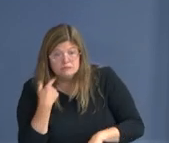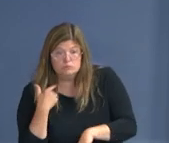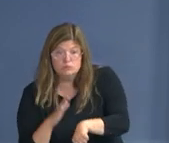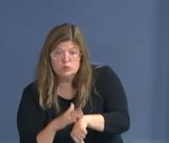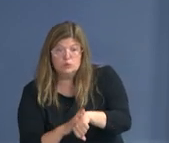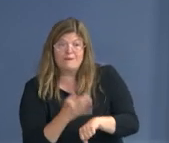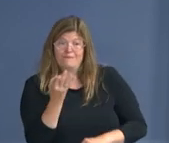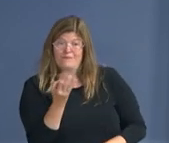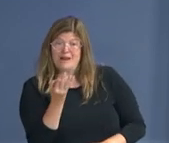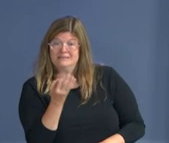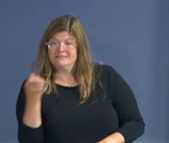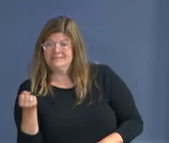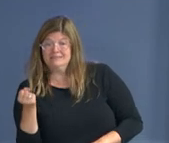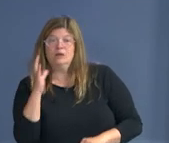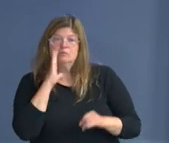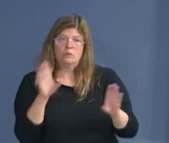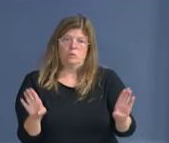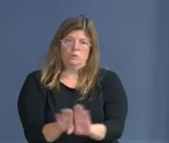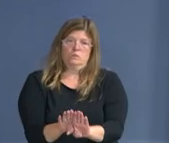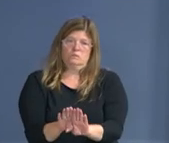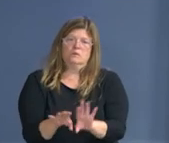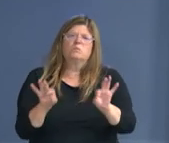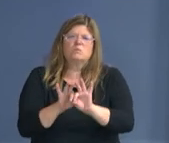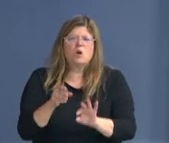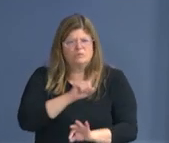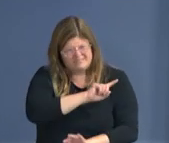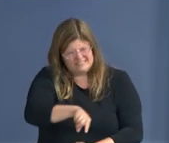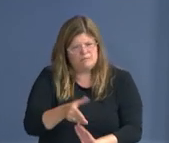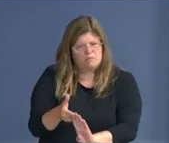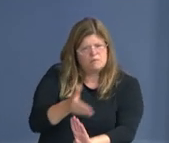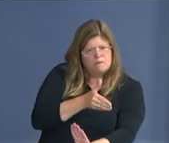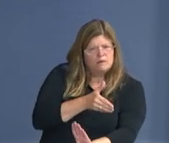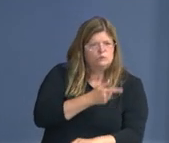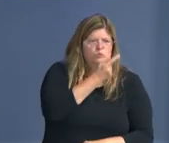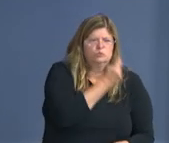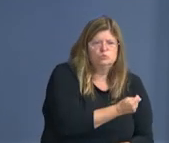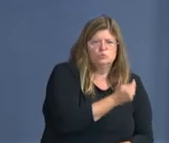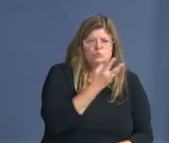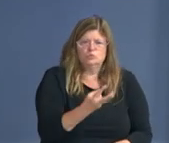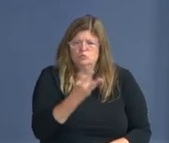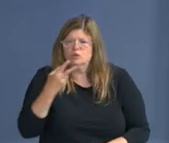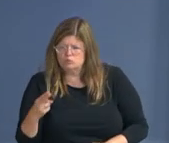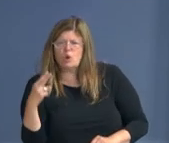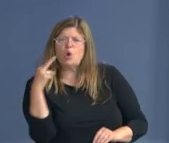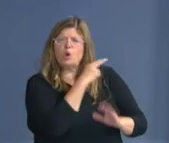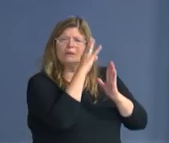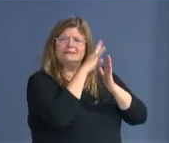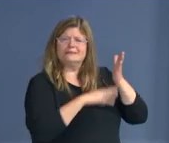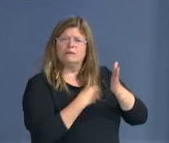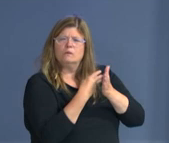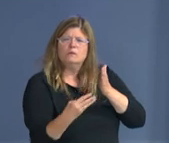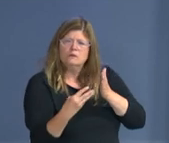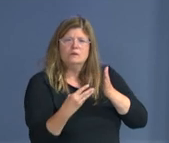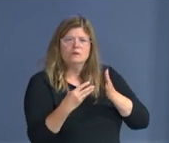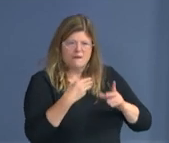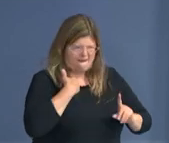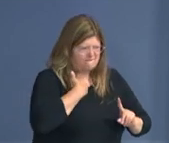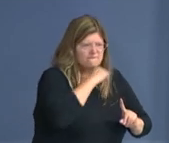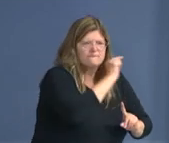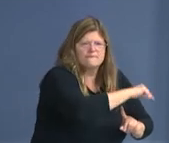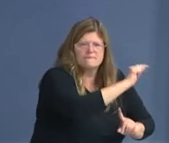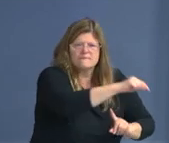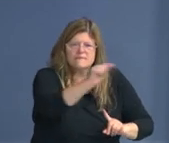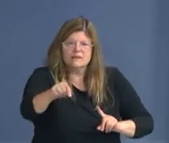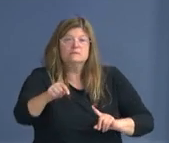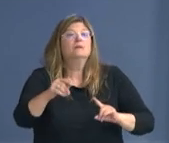Tuesday, Wednesday, and Thursday. And then our citywide sites will reopen again on Monday.